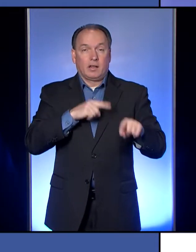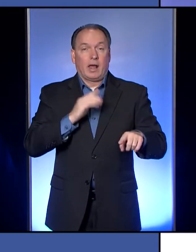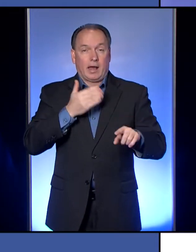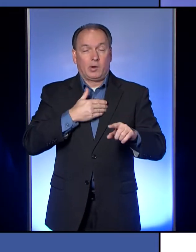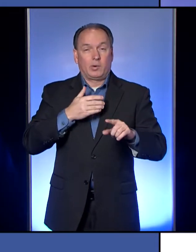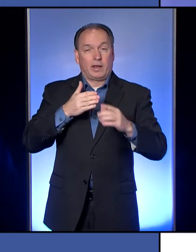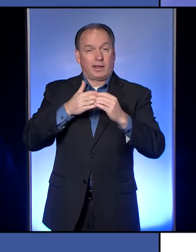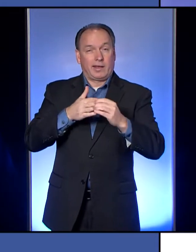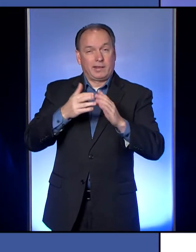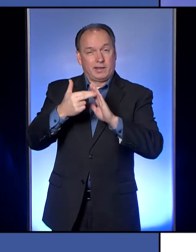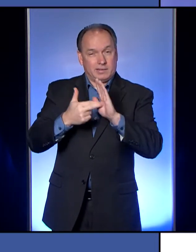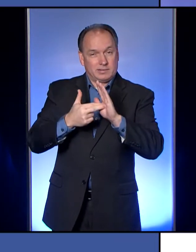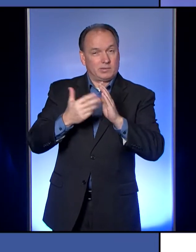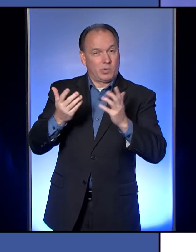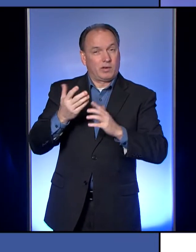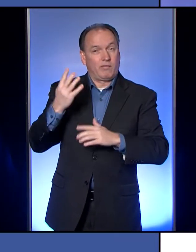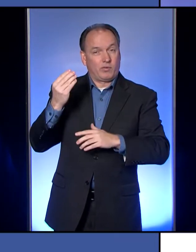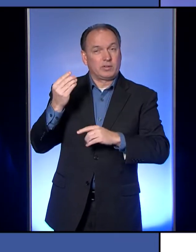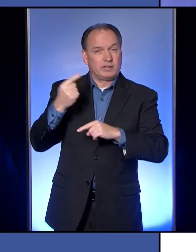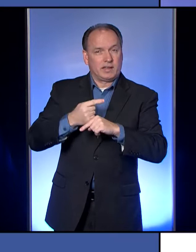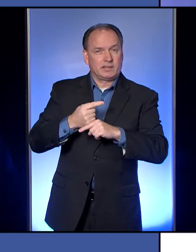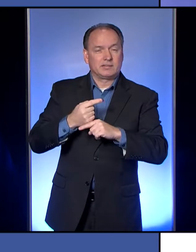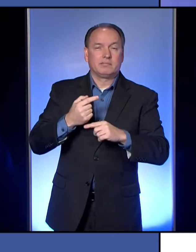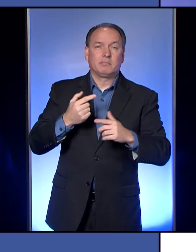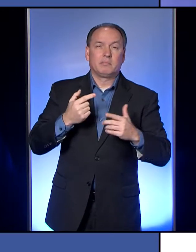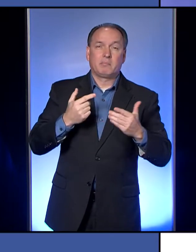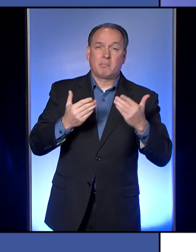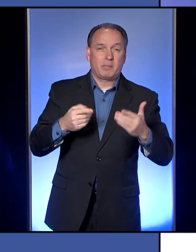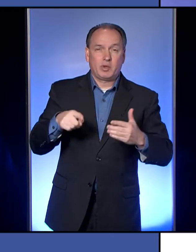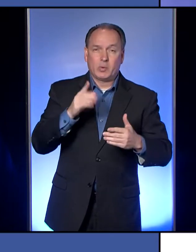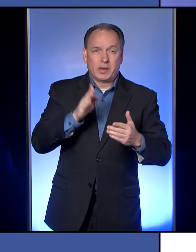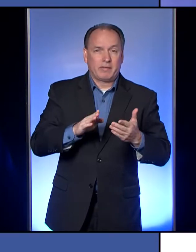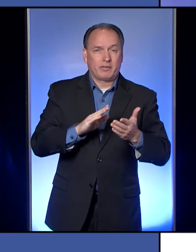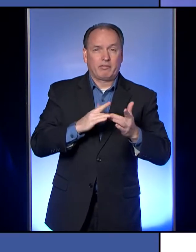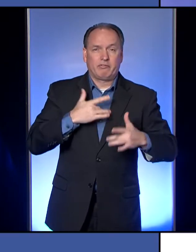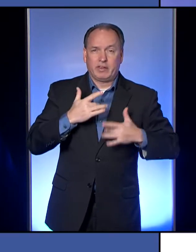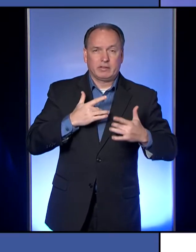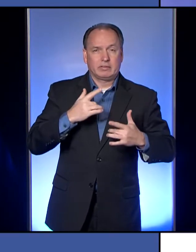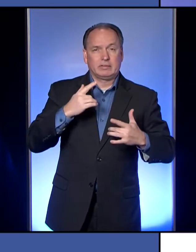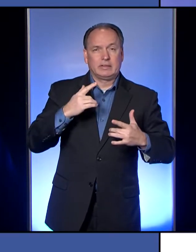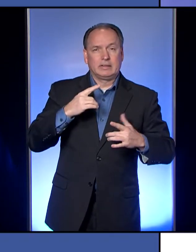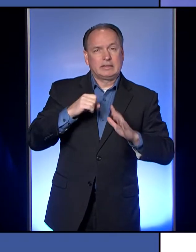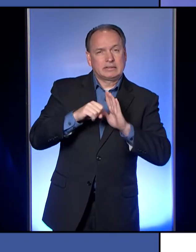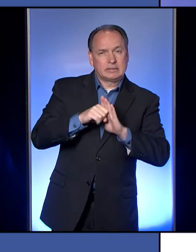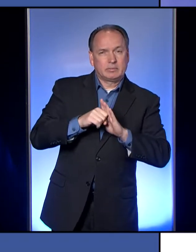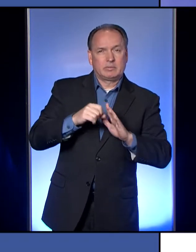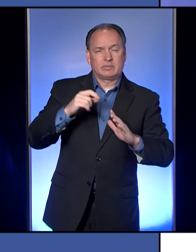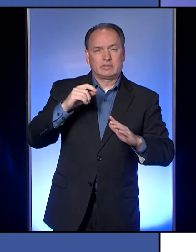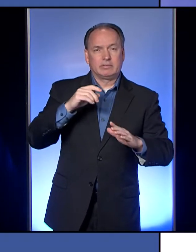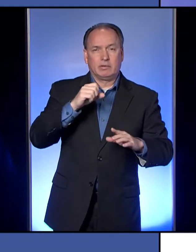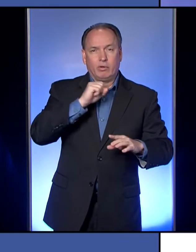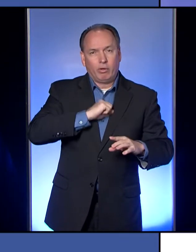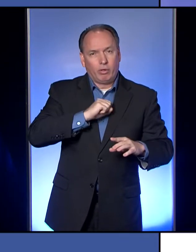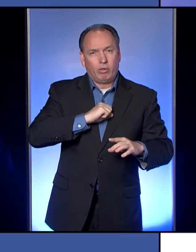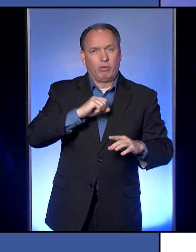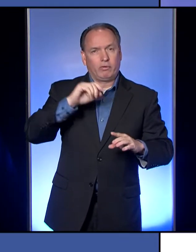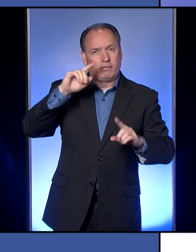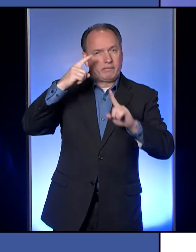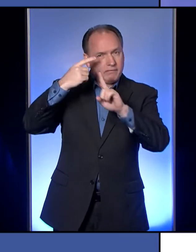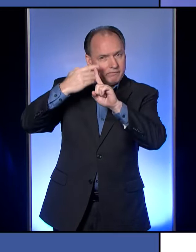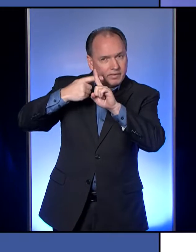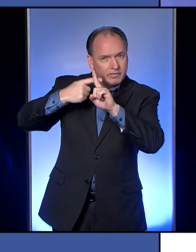for 14 days. You may never become symptomatic during that time. You may have never contracted